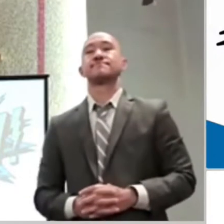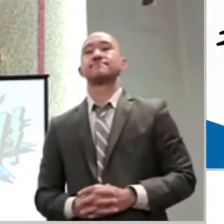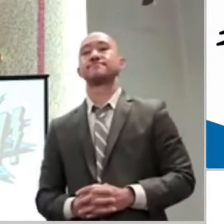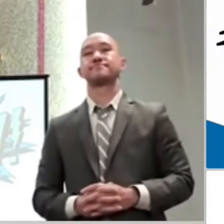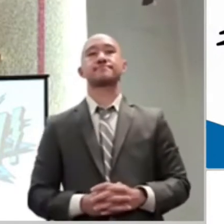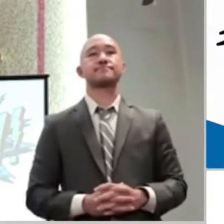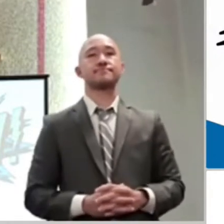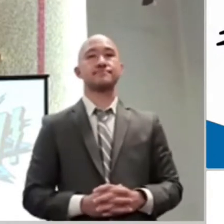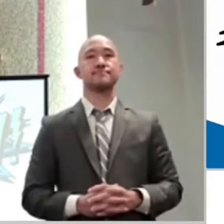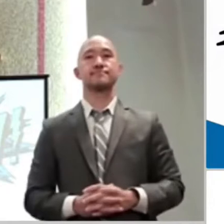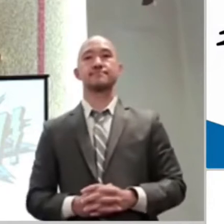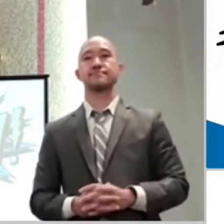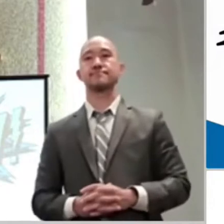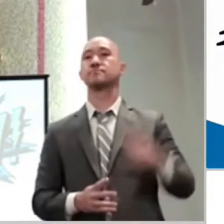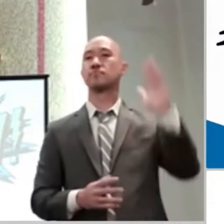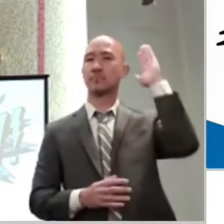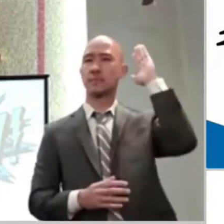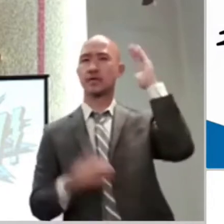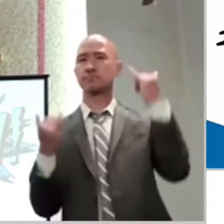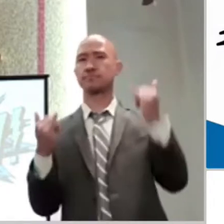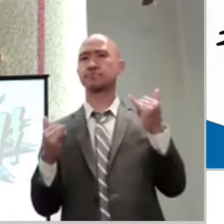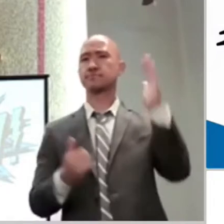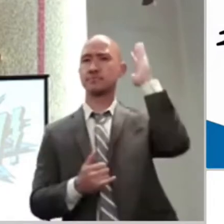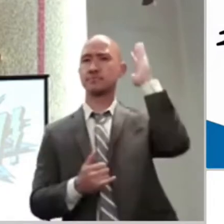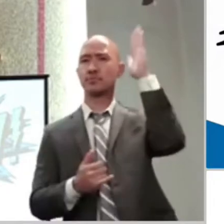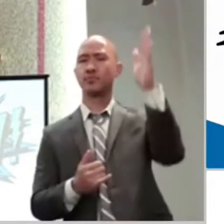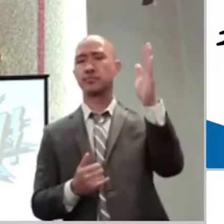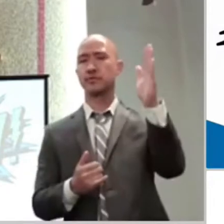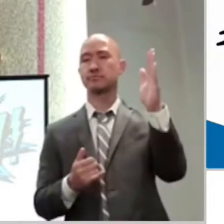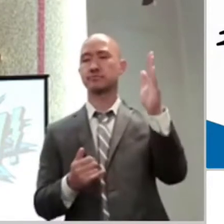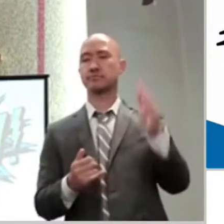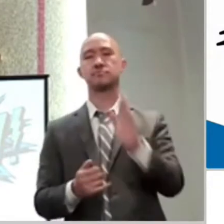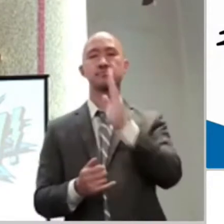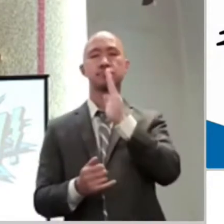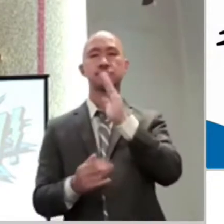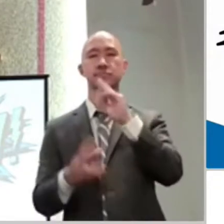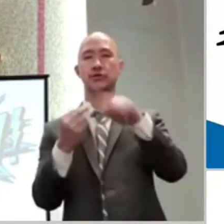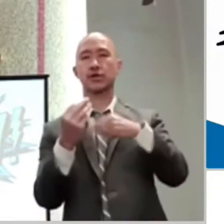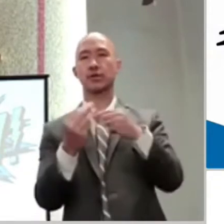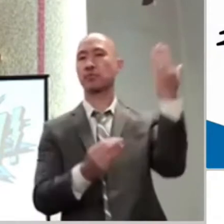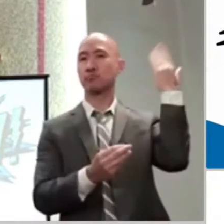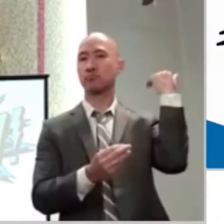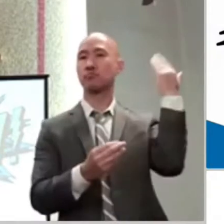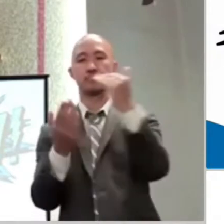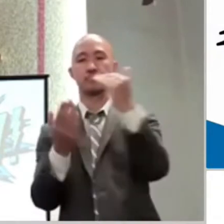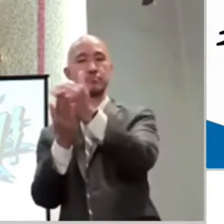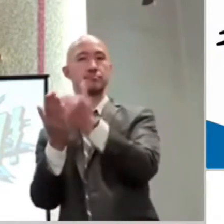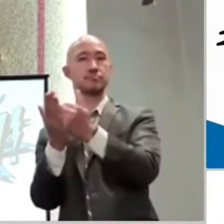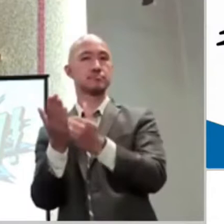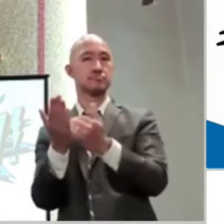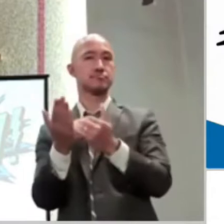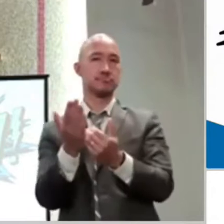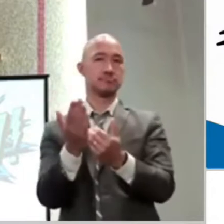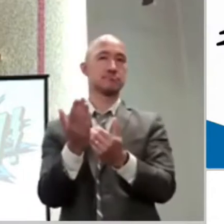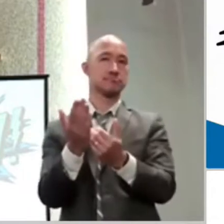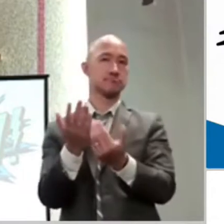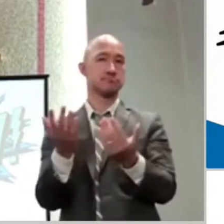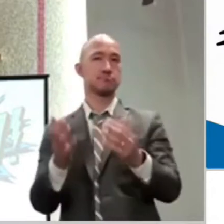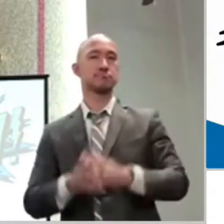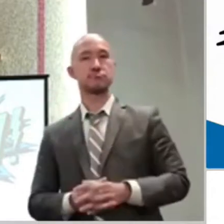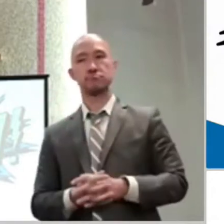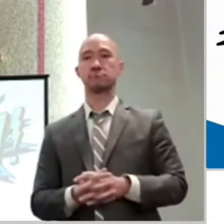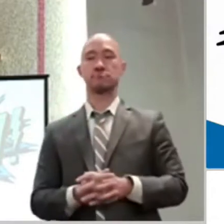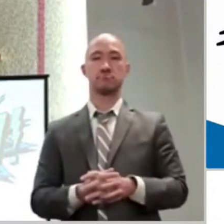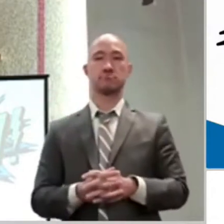recalling some of the past lessons, like when Peter walked on water, like when Jesus stopped the storm. I talked